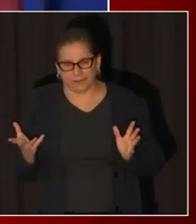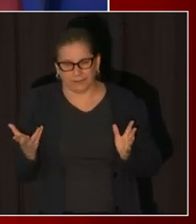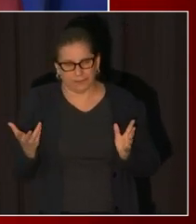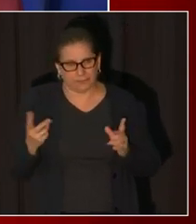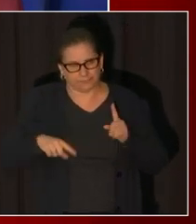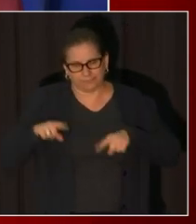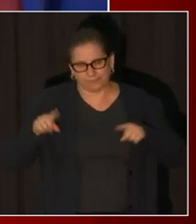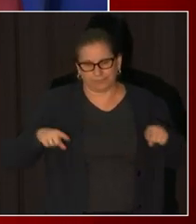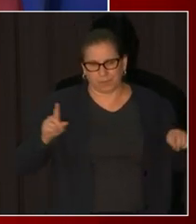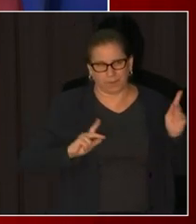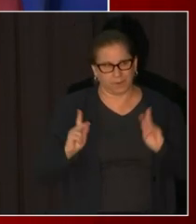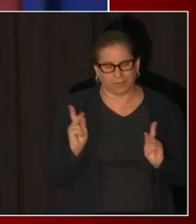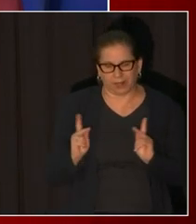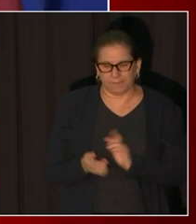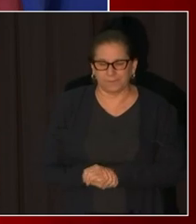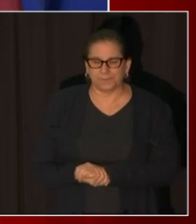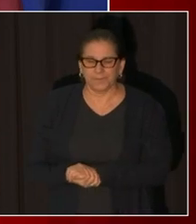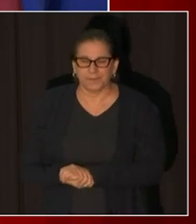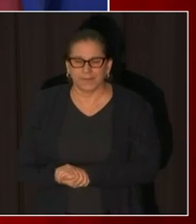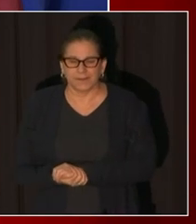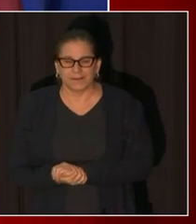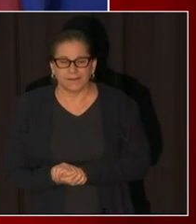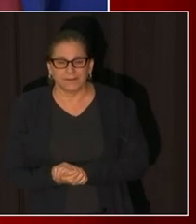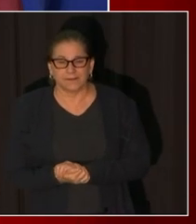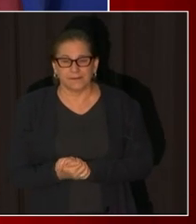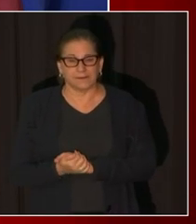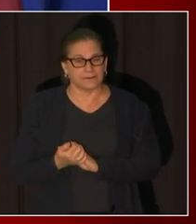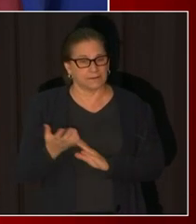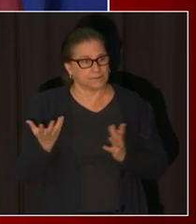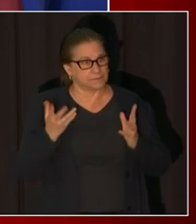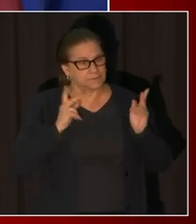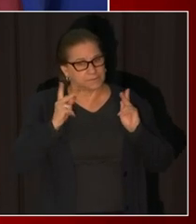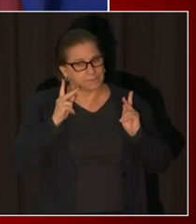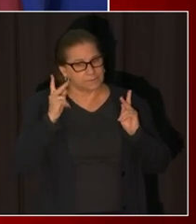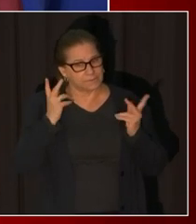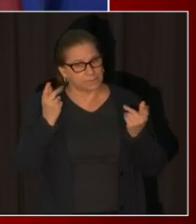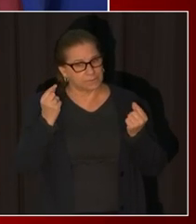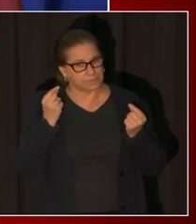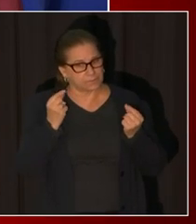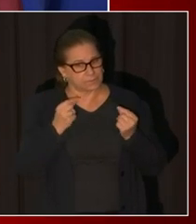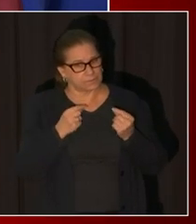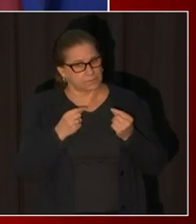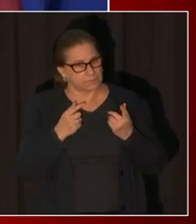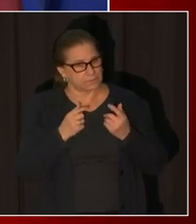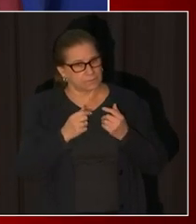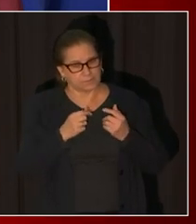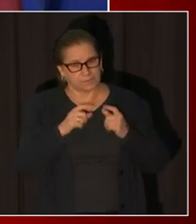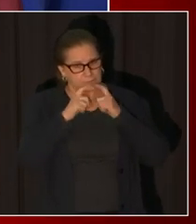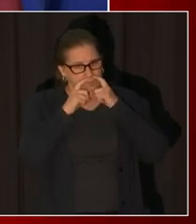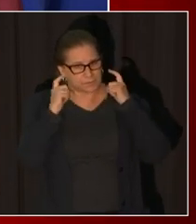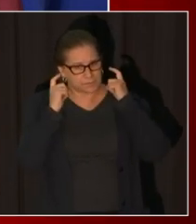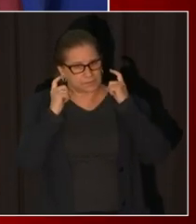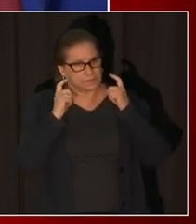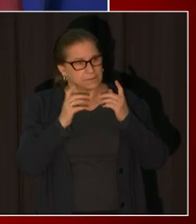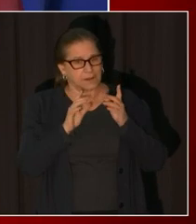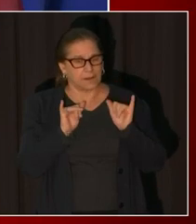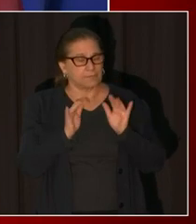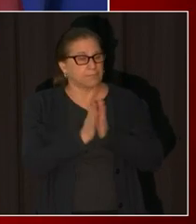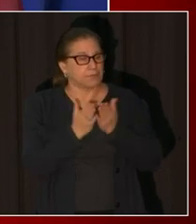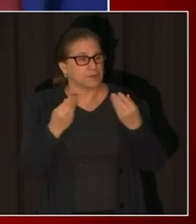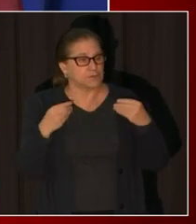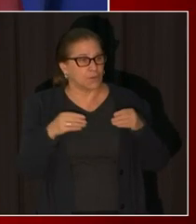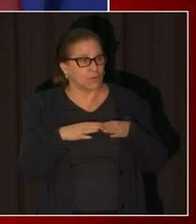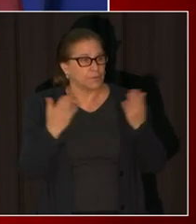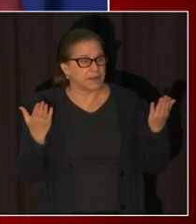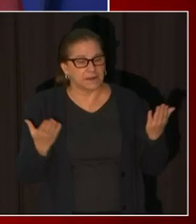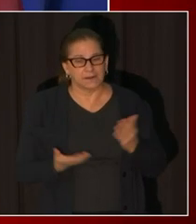what people can expect on monday for this pilot program for when these bookstores will open up what what's the um i guess